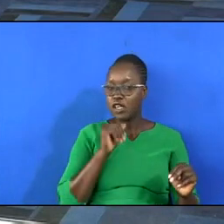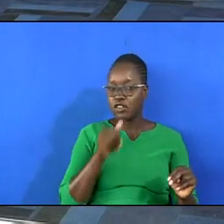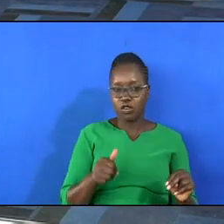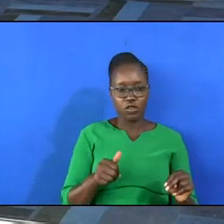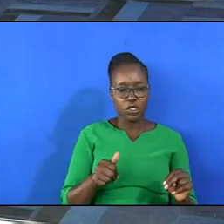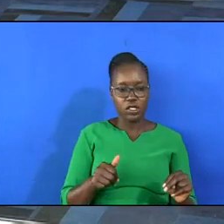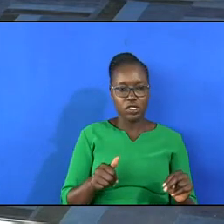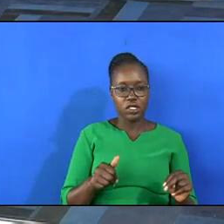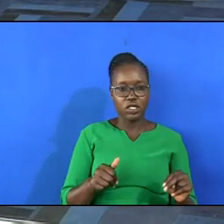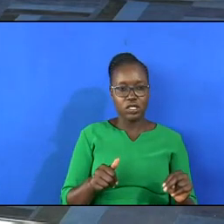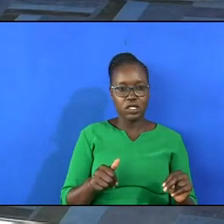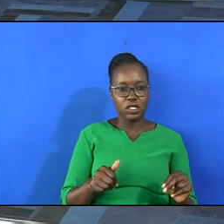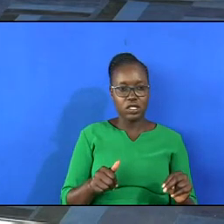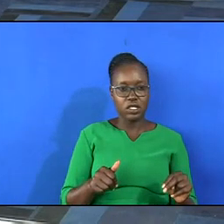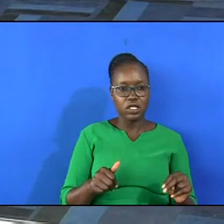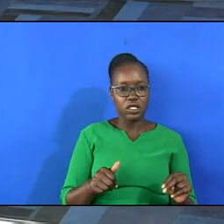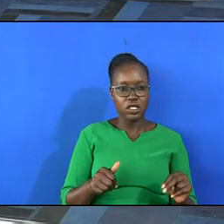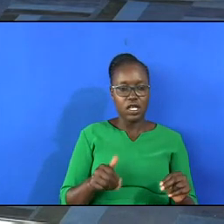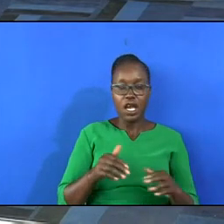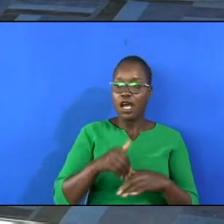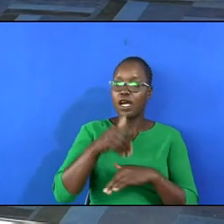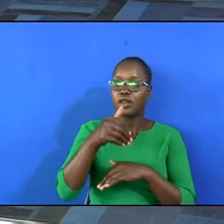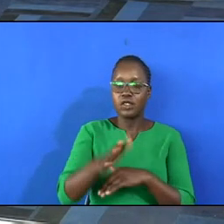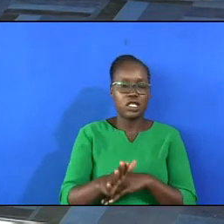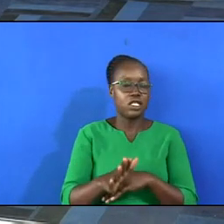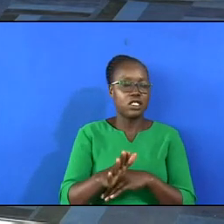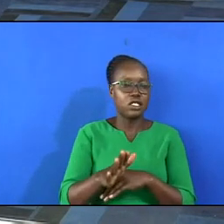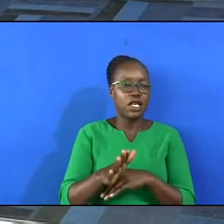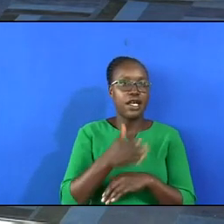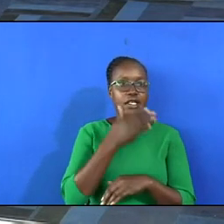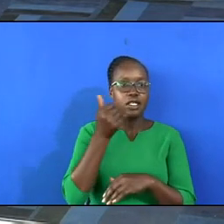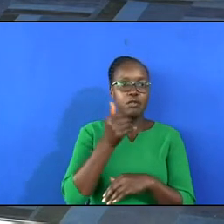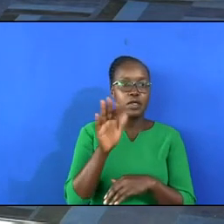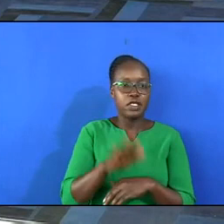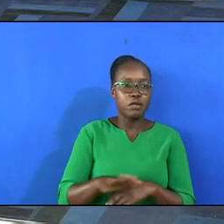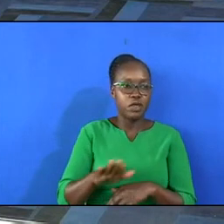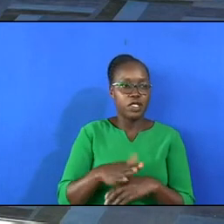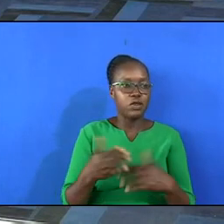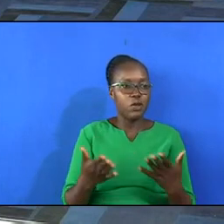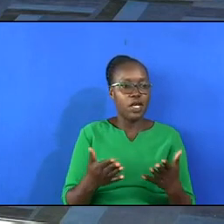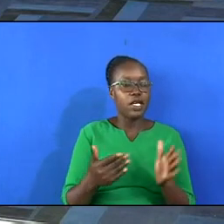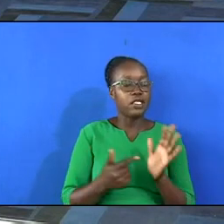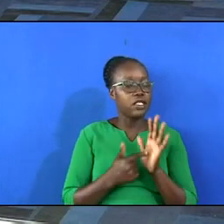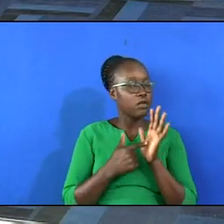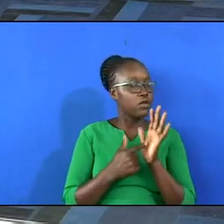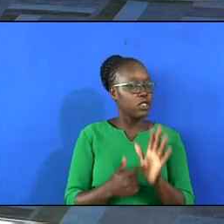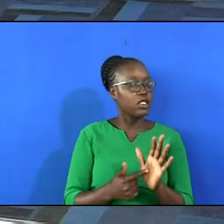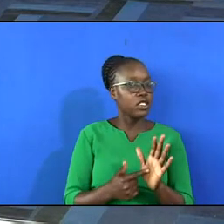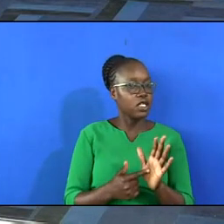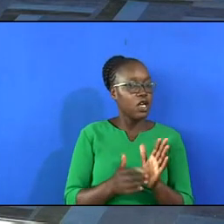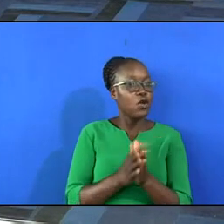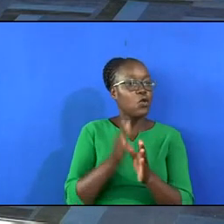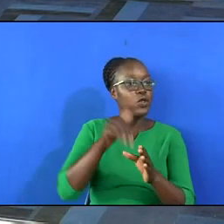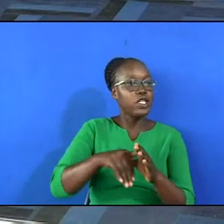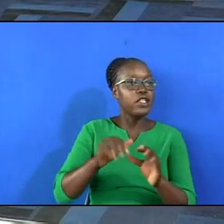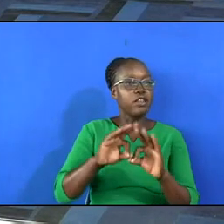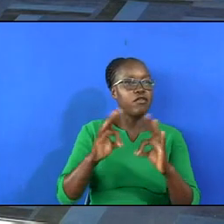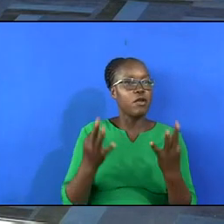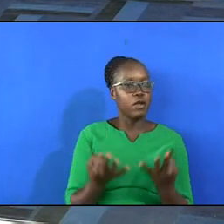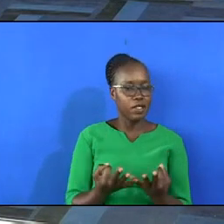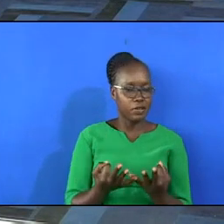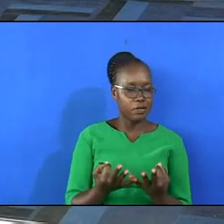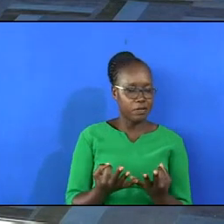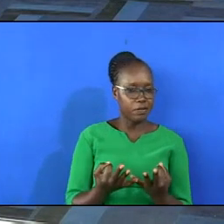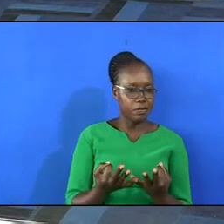even in outside. The best place where it is demonstrated is within the family setting.